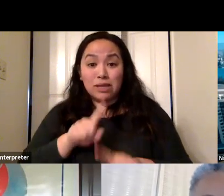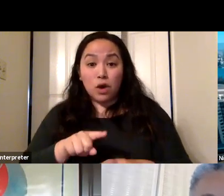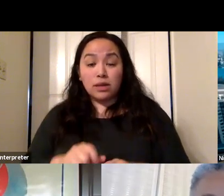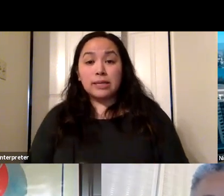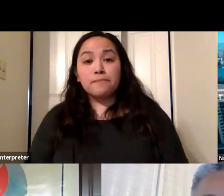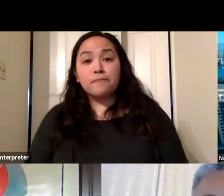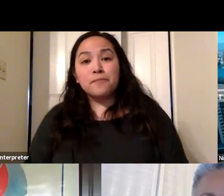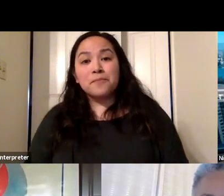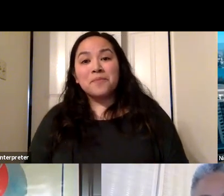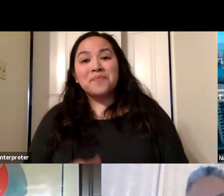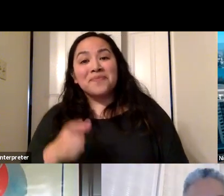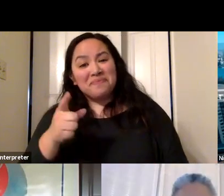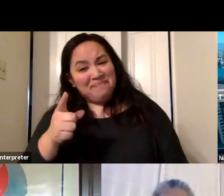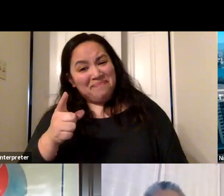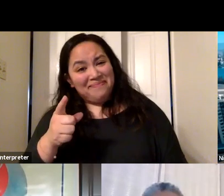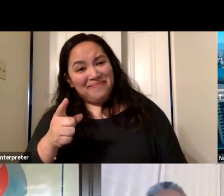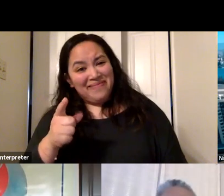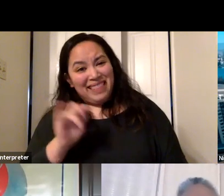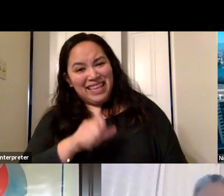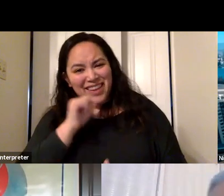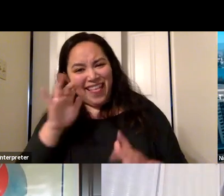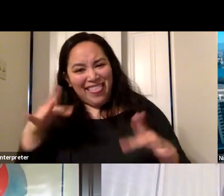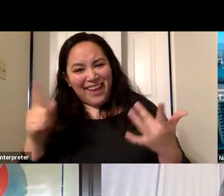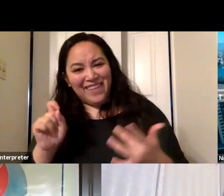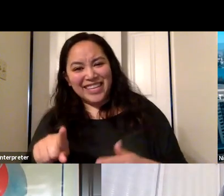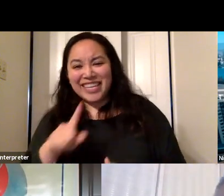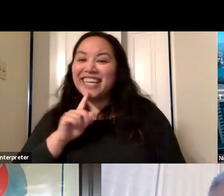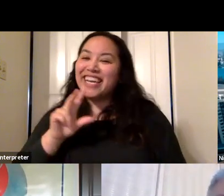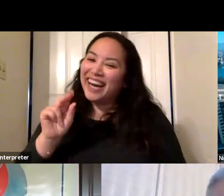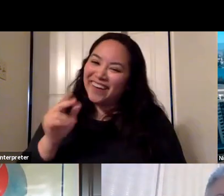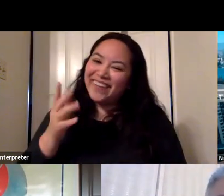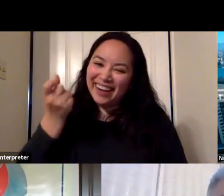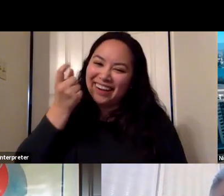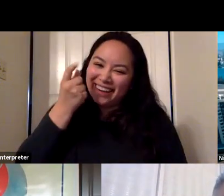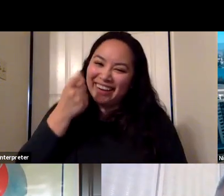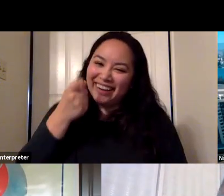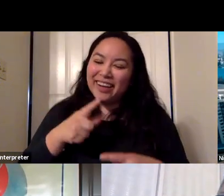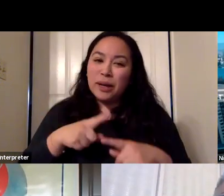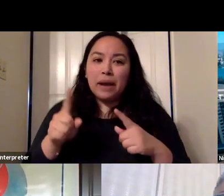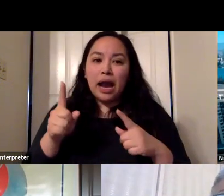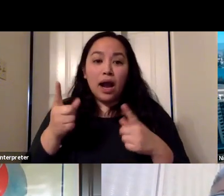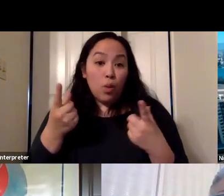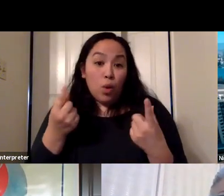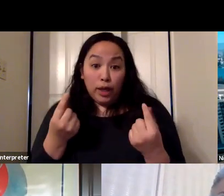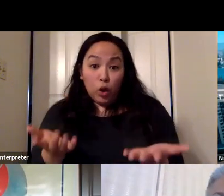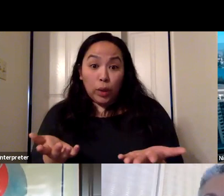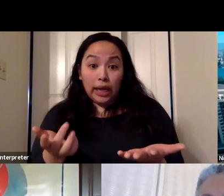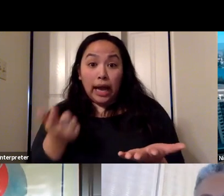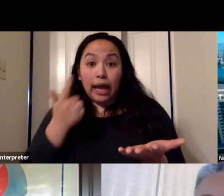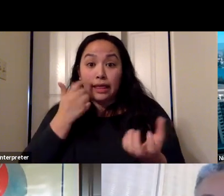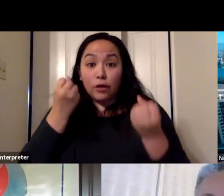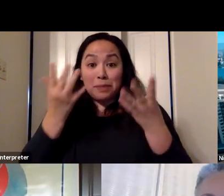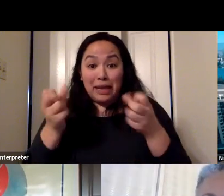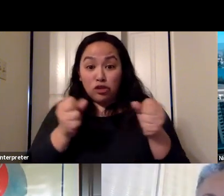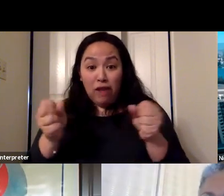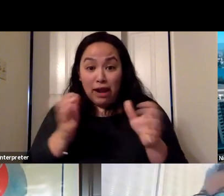A little question. No, it's not. But I think high level, like what what are we doing? And I think there's many strategies and I'm